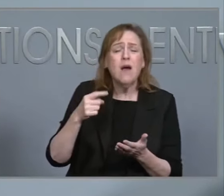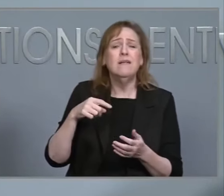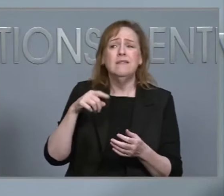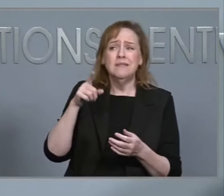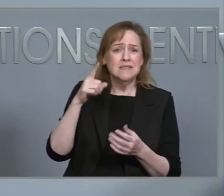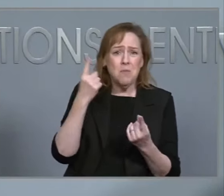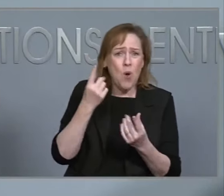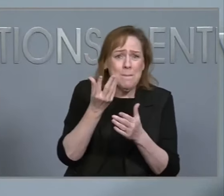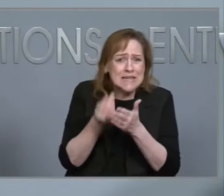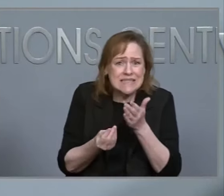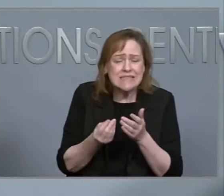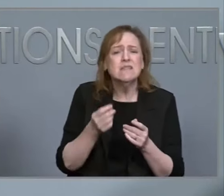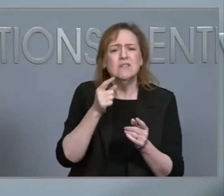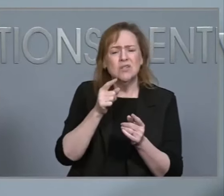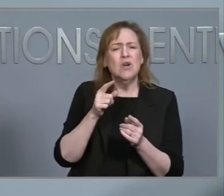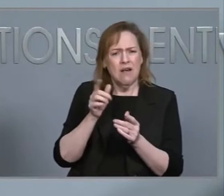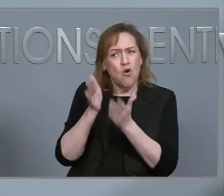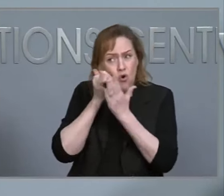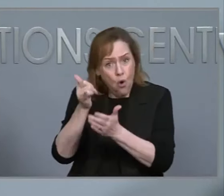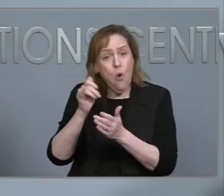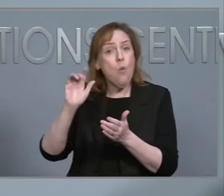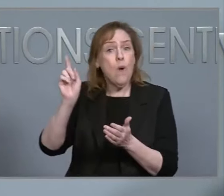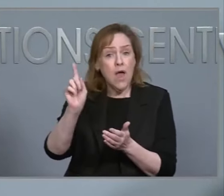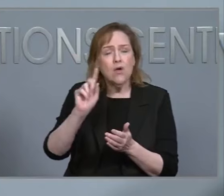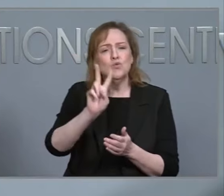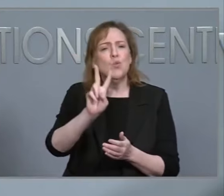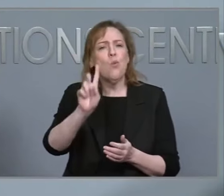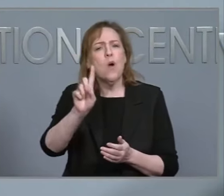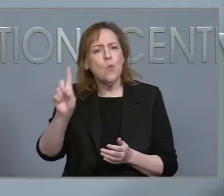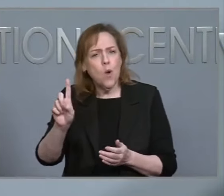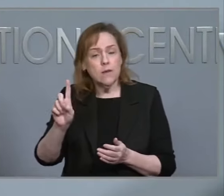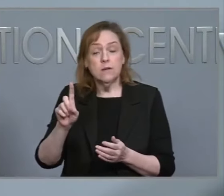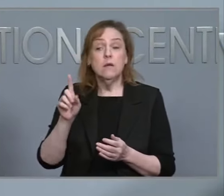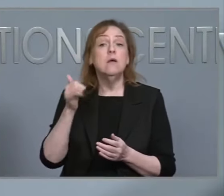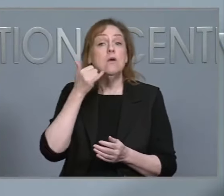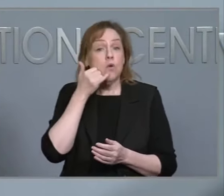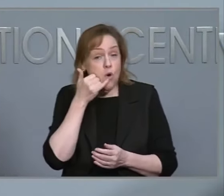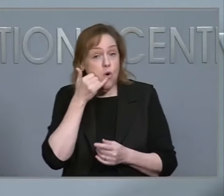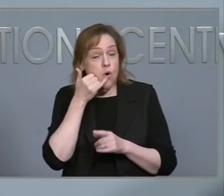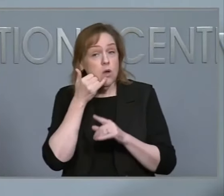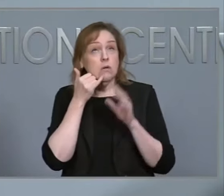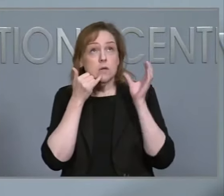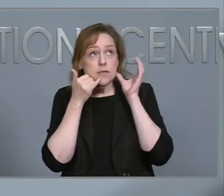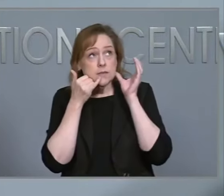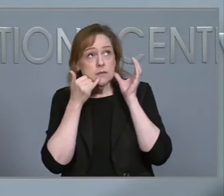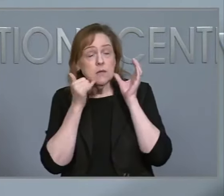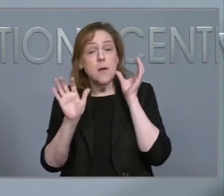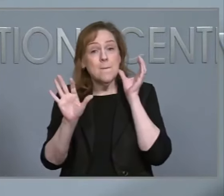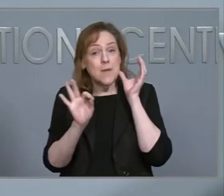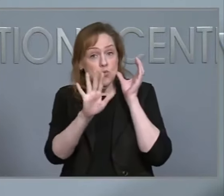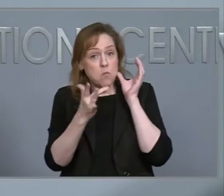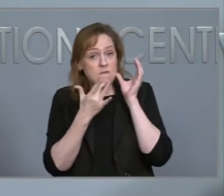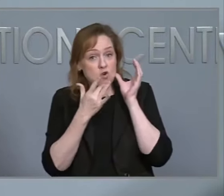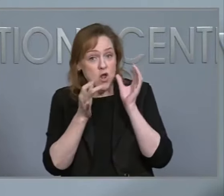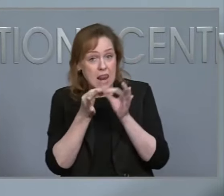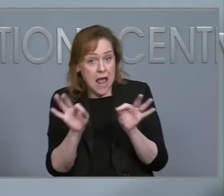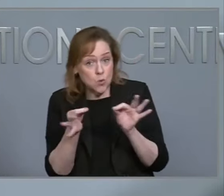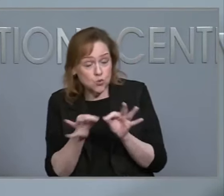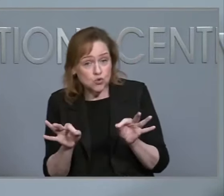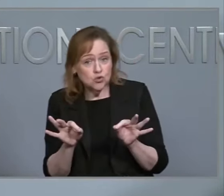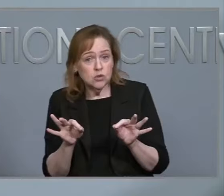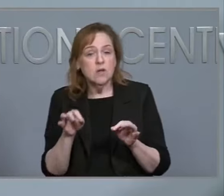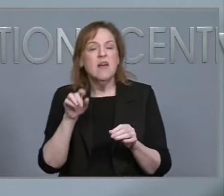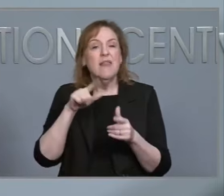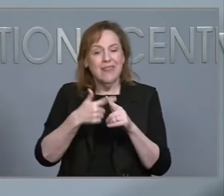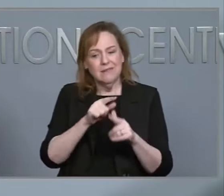select your preferred language, and then push option 1. Thank you to the United Way and to the 211 operators who are